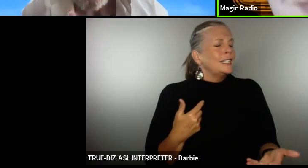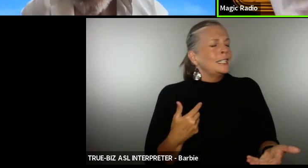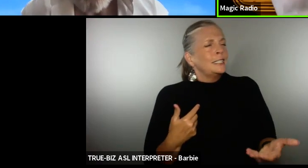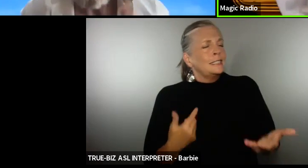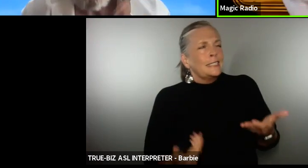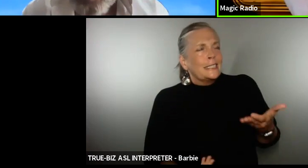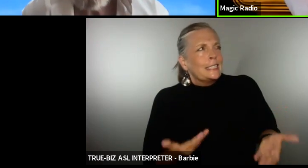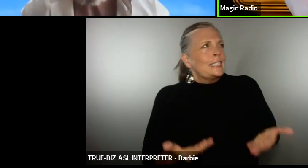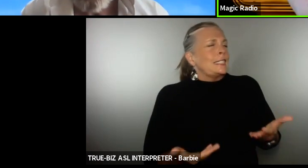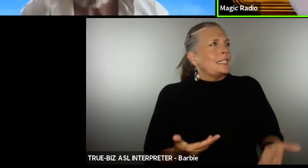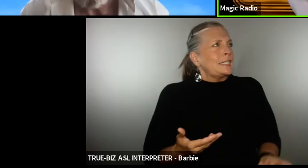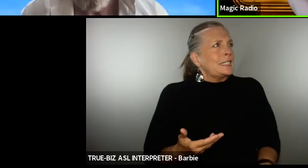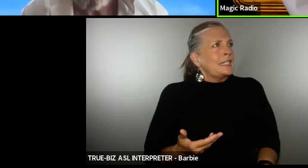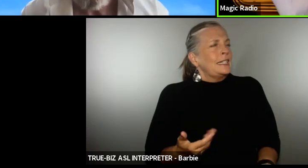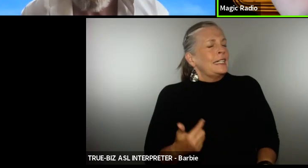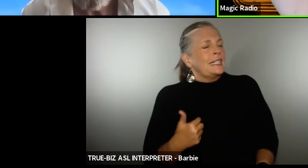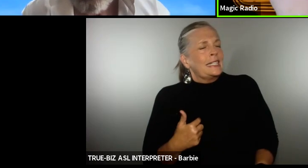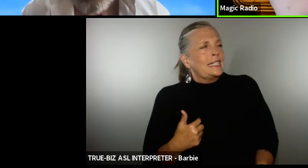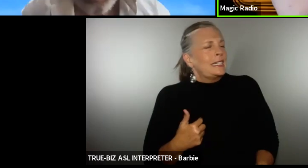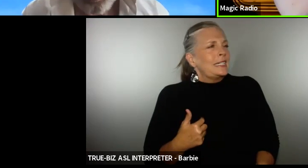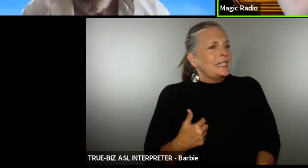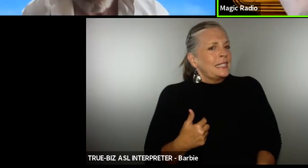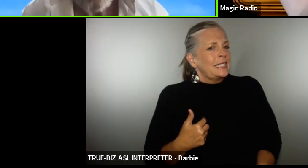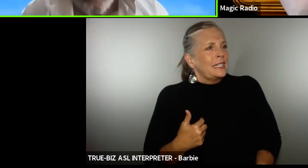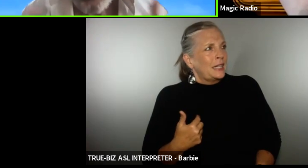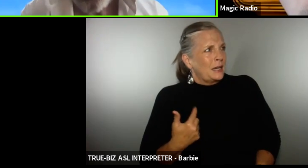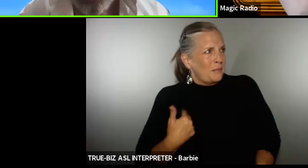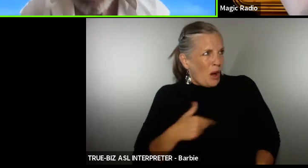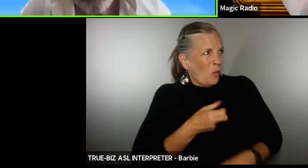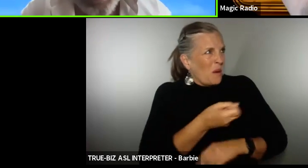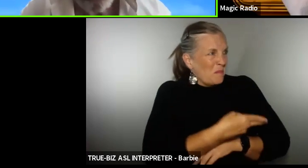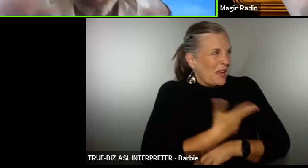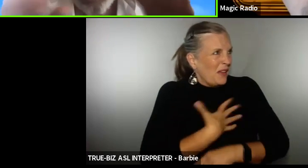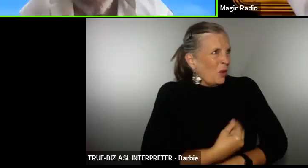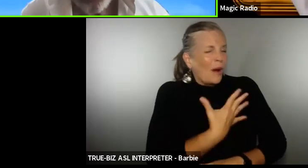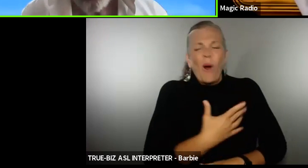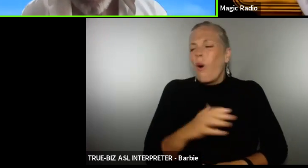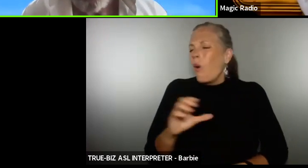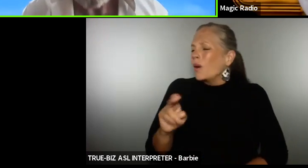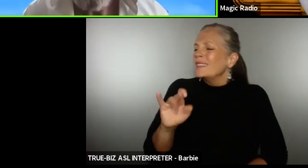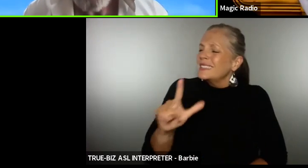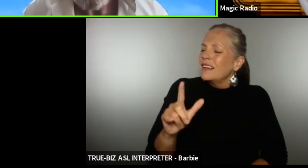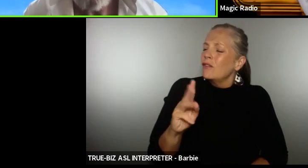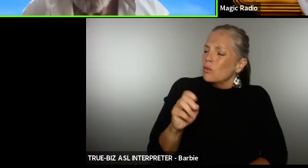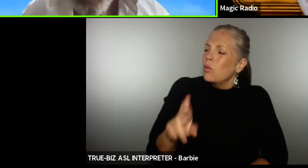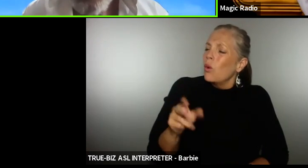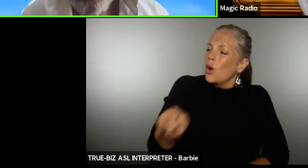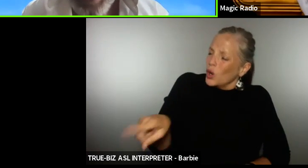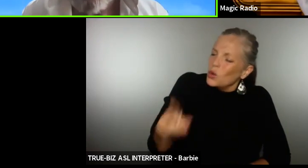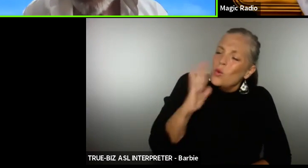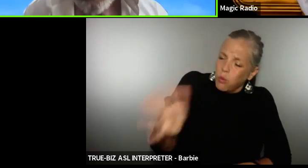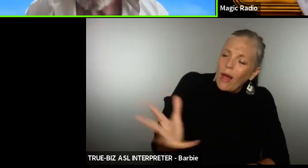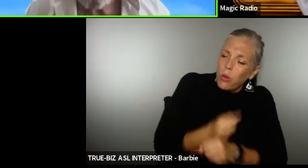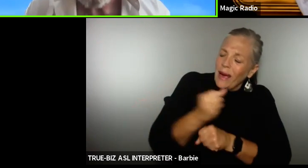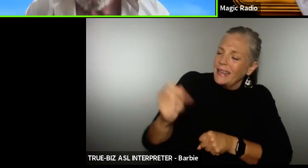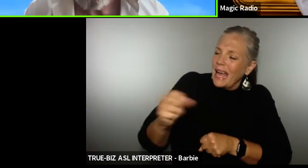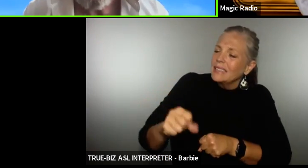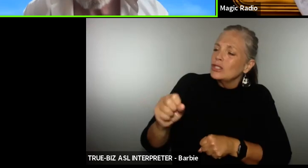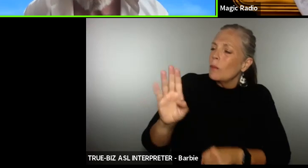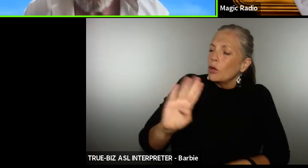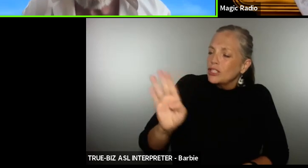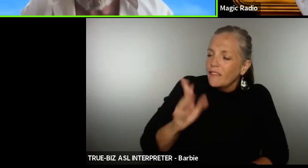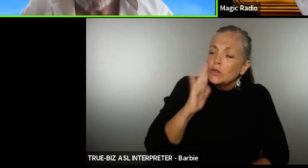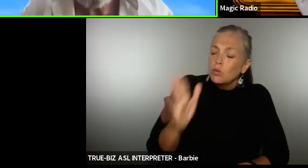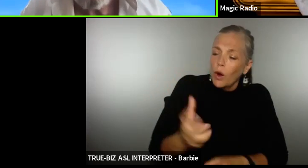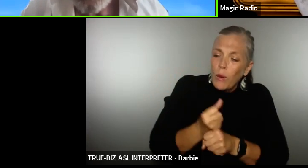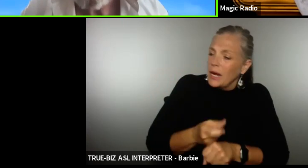but we'll beat the whites oh in the civil war yes the Bolsheviks will win but you mustn't be with them once the civil